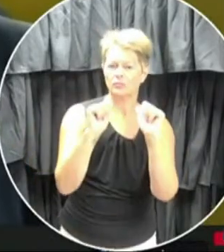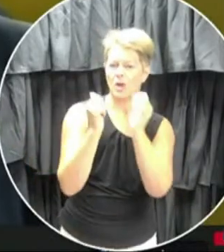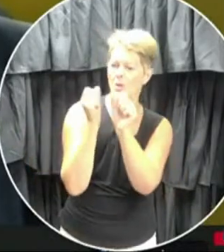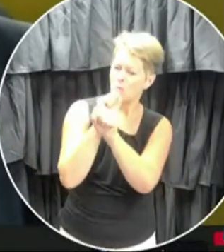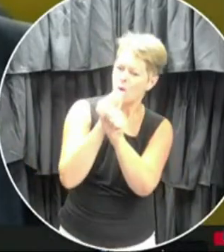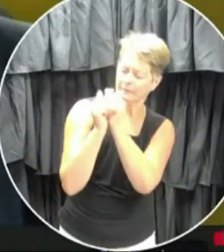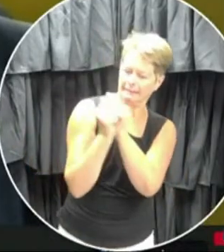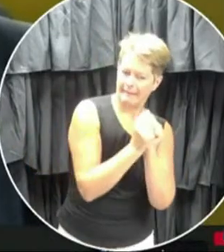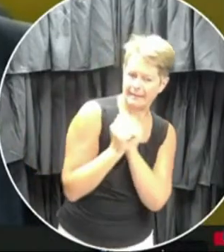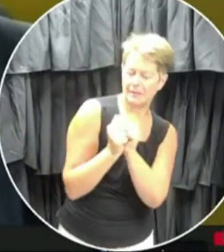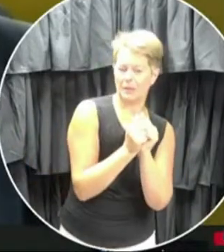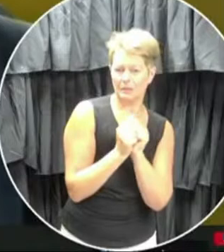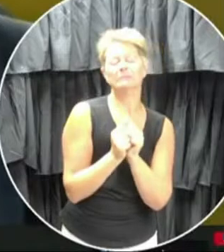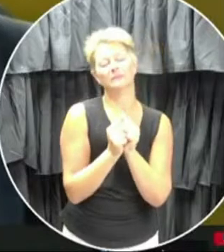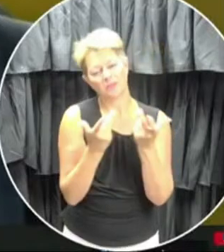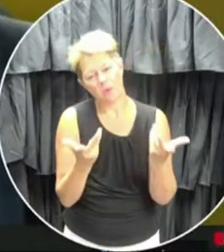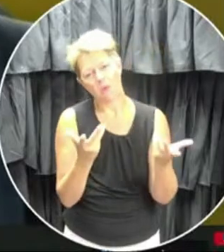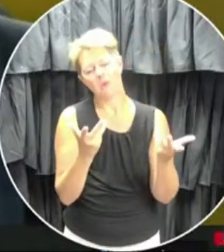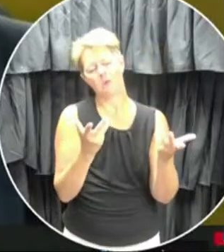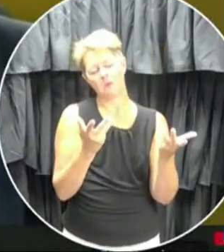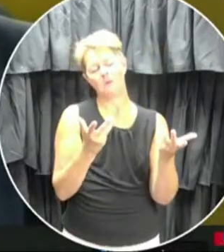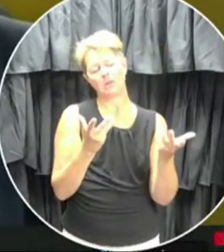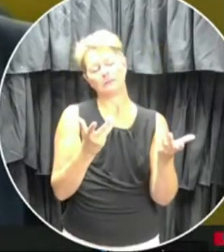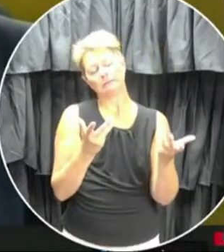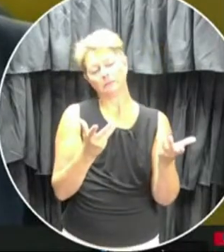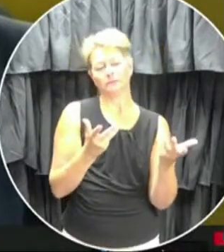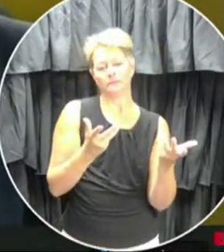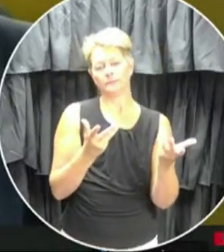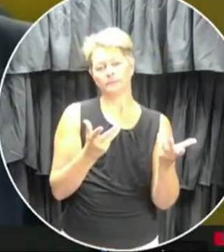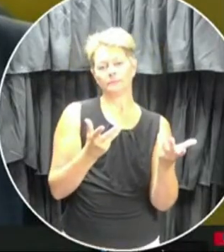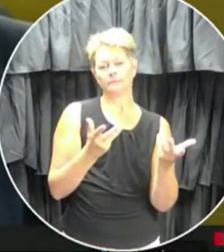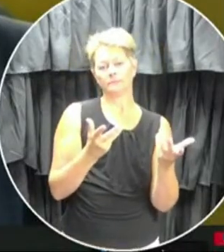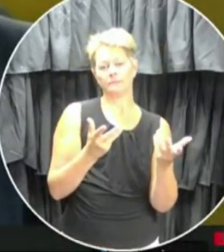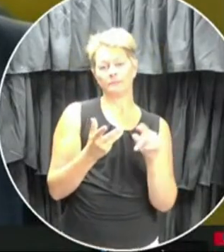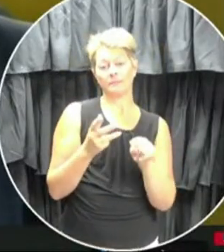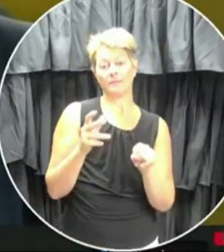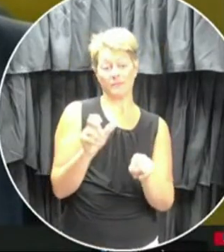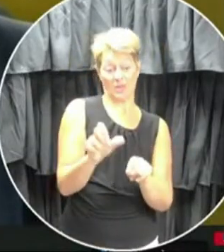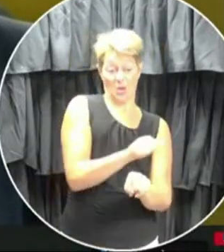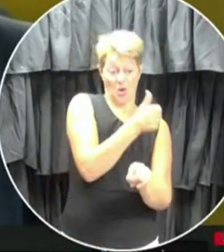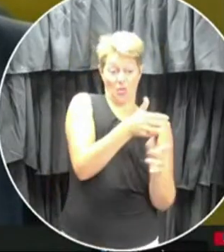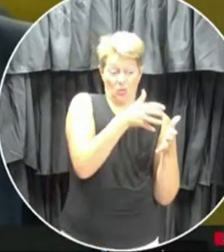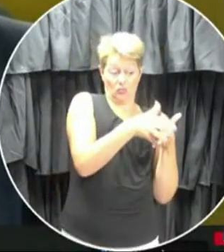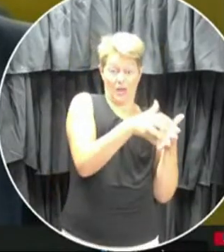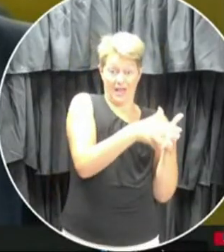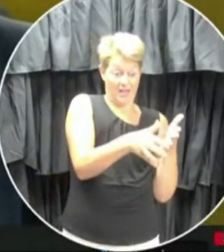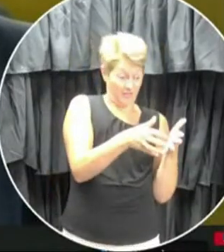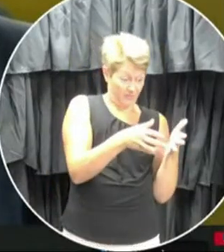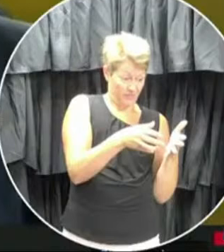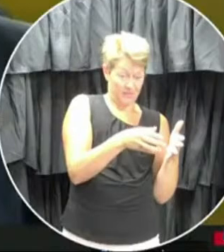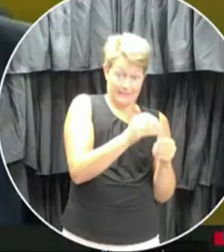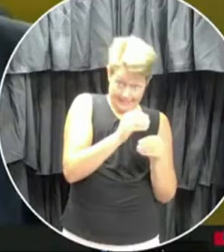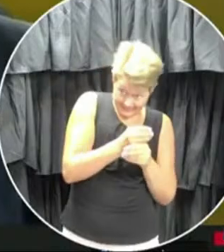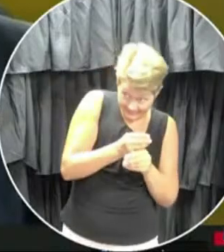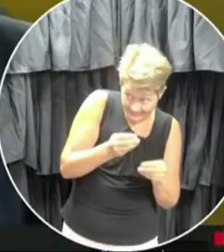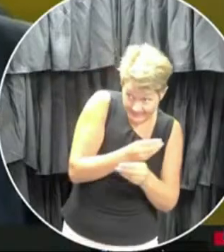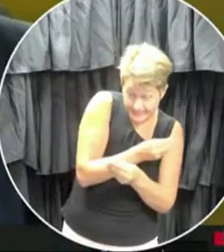The as well, you know, the previous versions did get into circulation. And